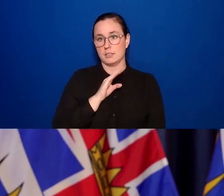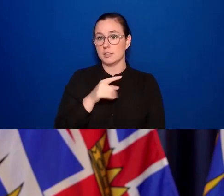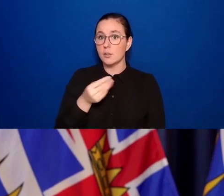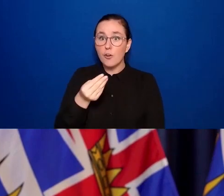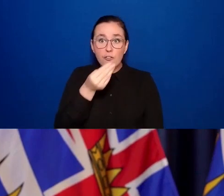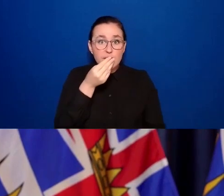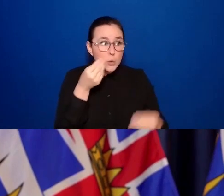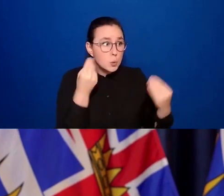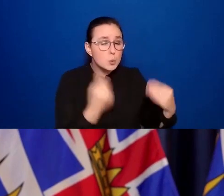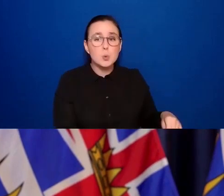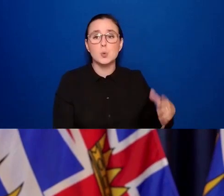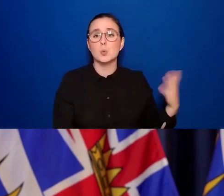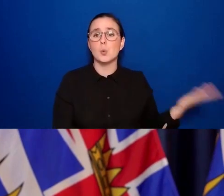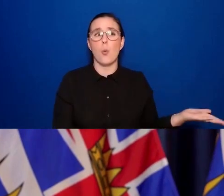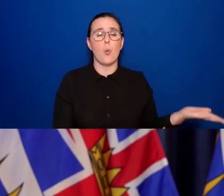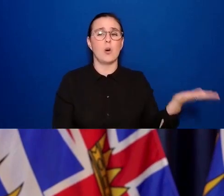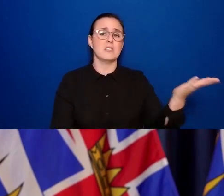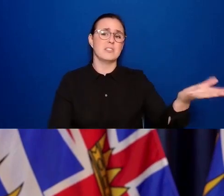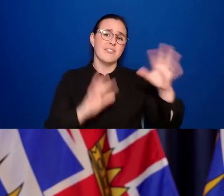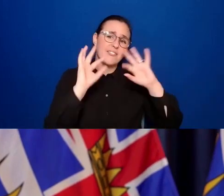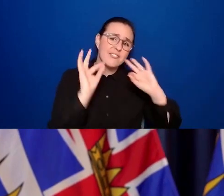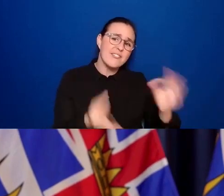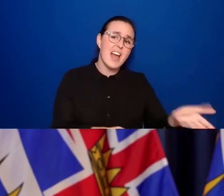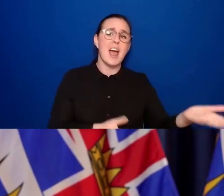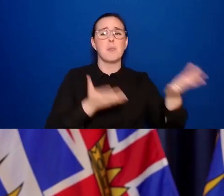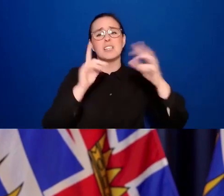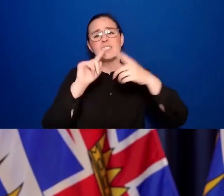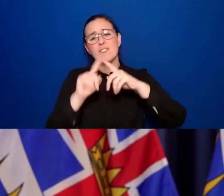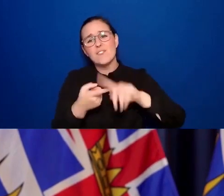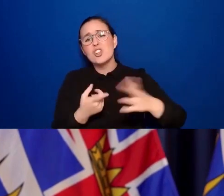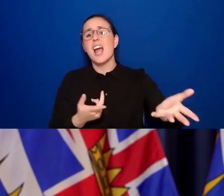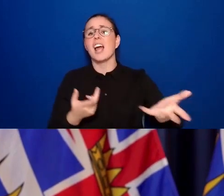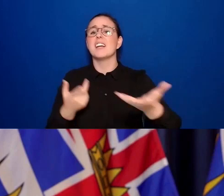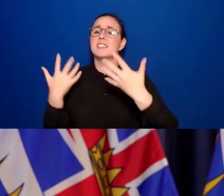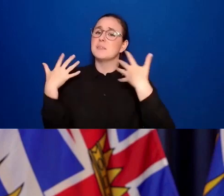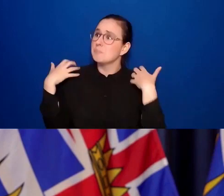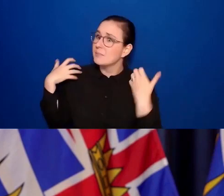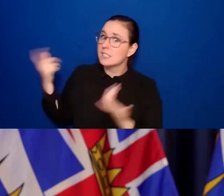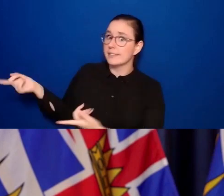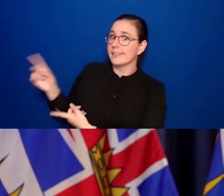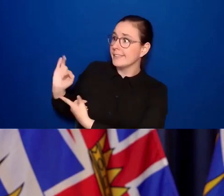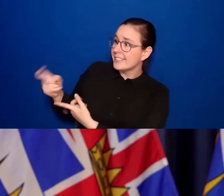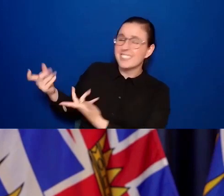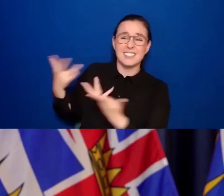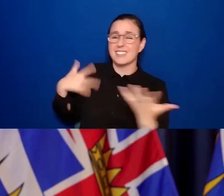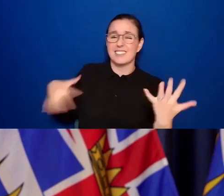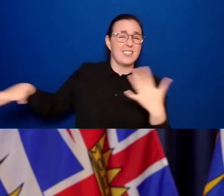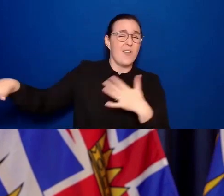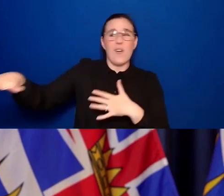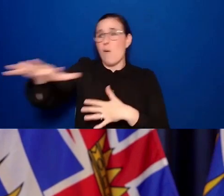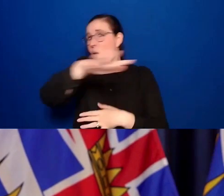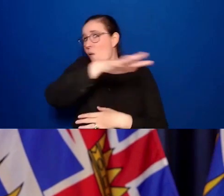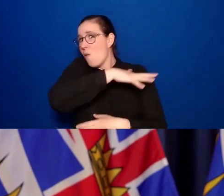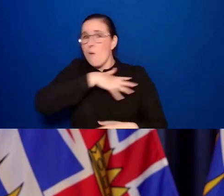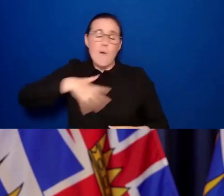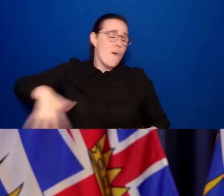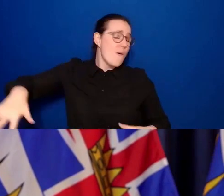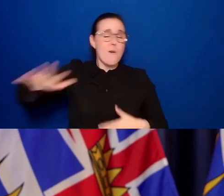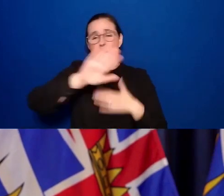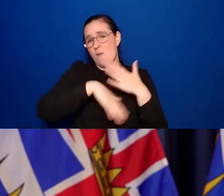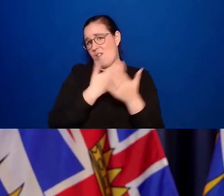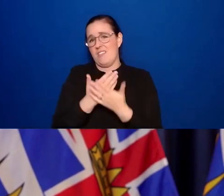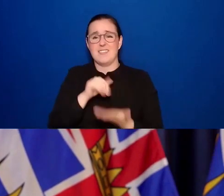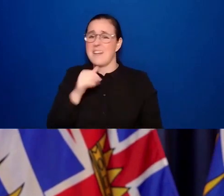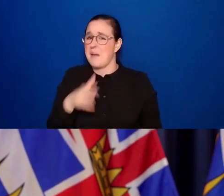Dix, our families, our neighbours, our community, everyone is unhappy. Everyone would like to see the end of this. But where I've seen